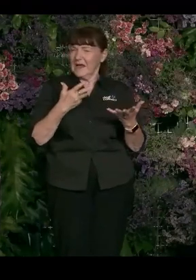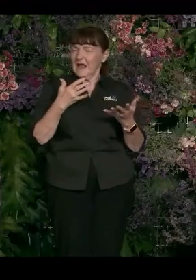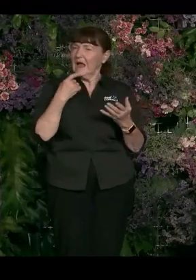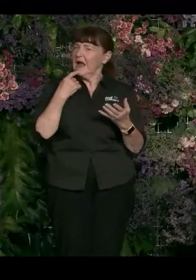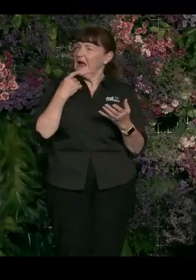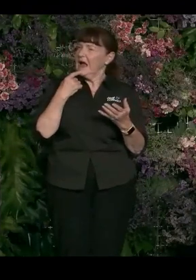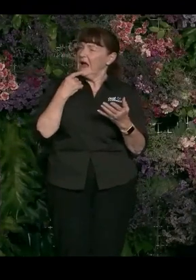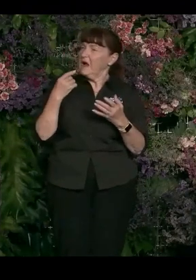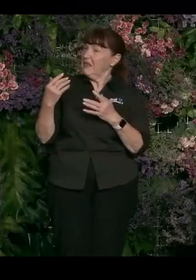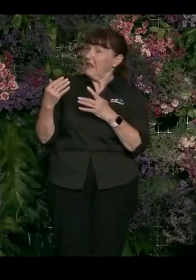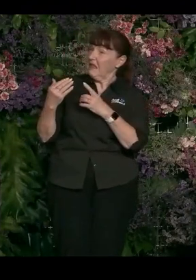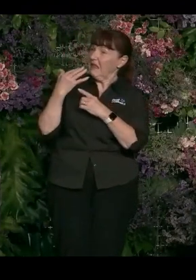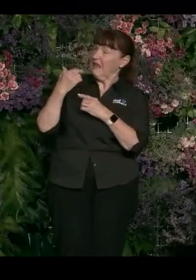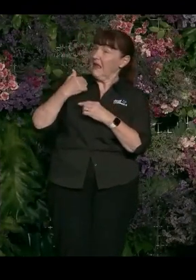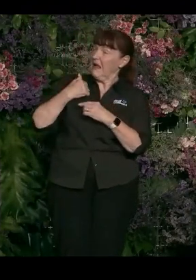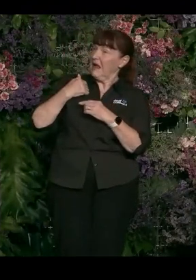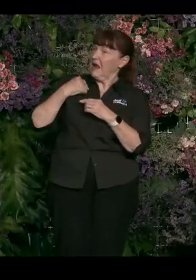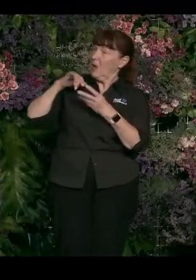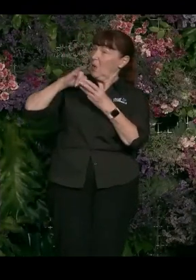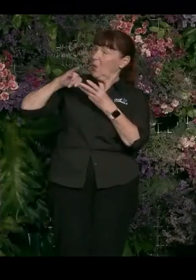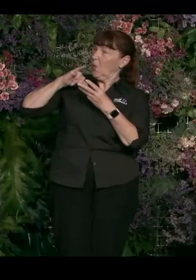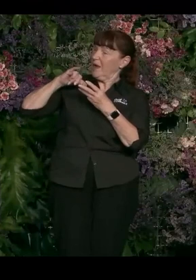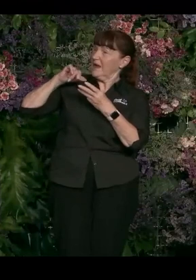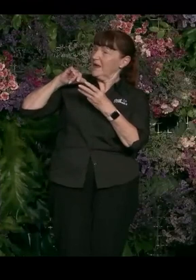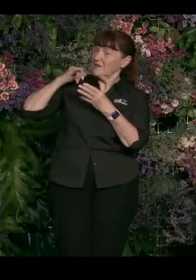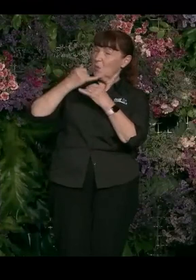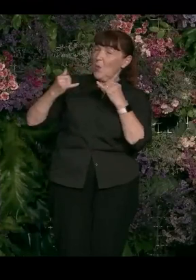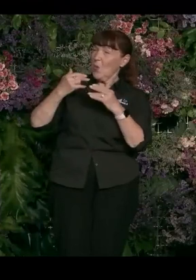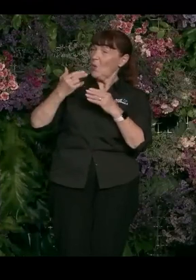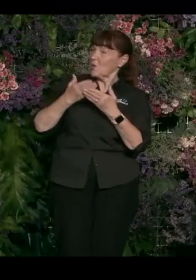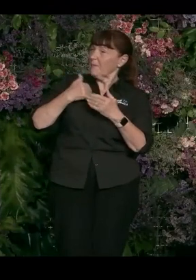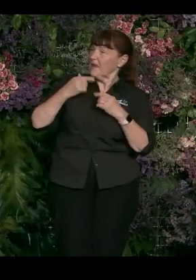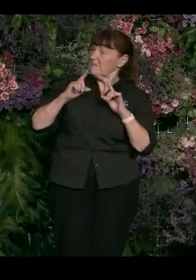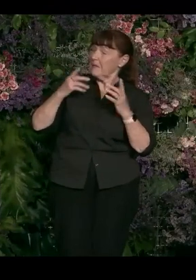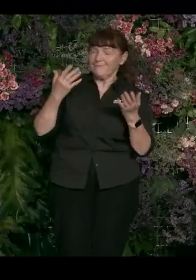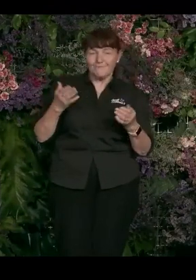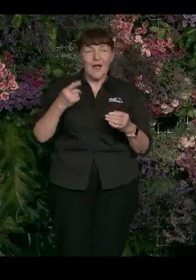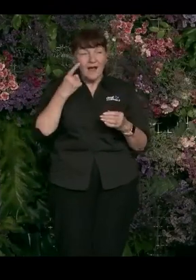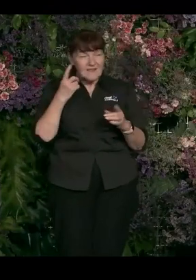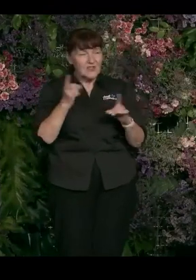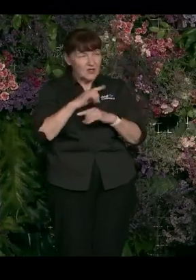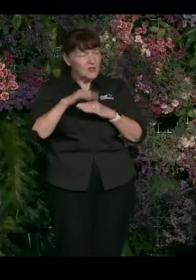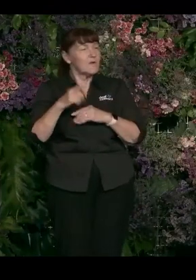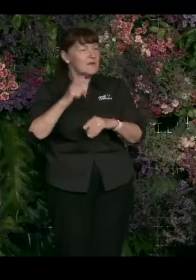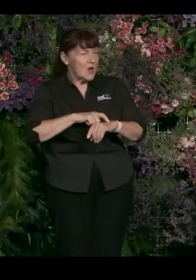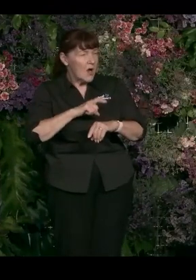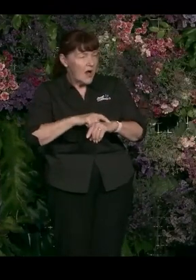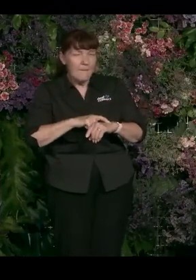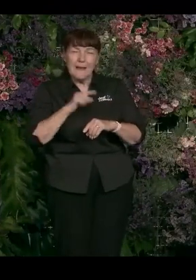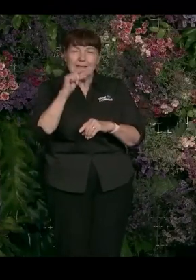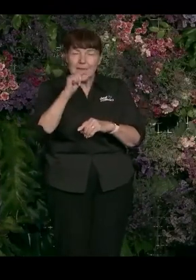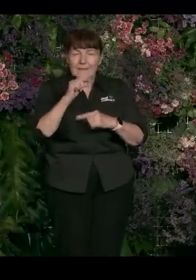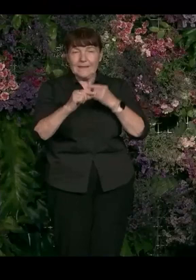you know, which is the bit that they didn't like the most out of me at a particular time? So I think I have seen change over time, but pockets of change.